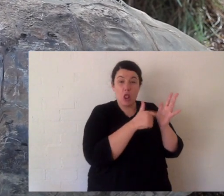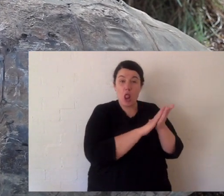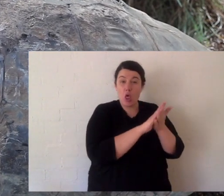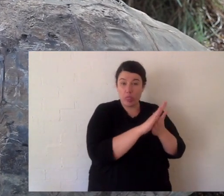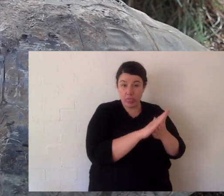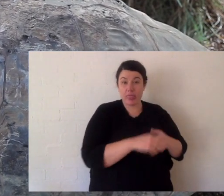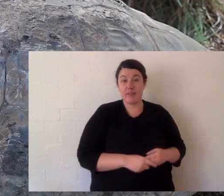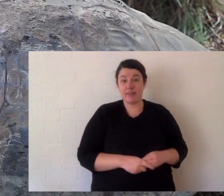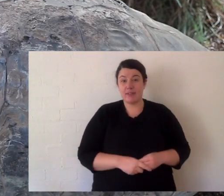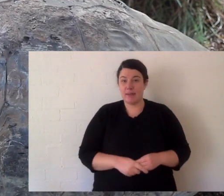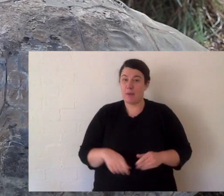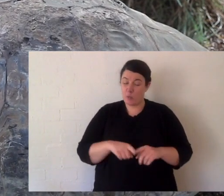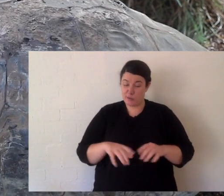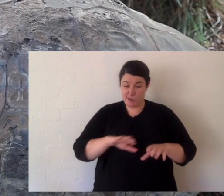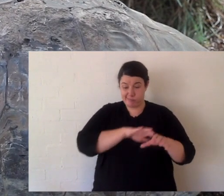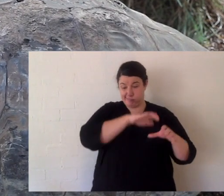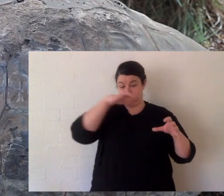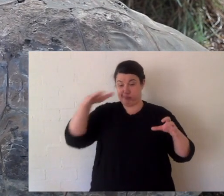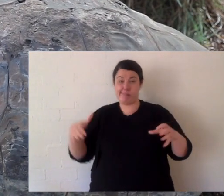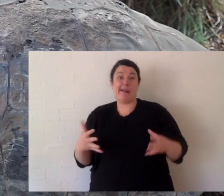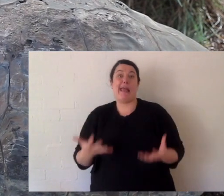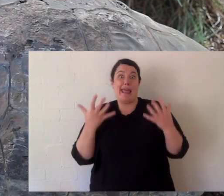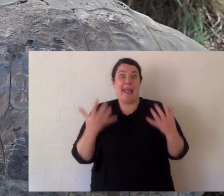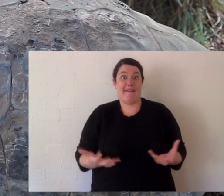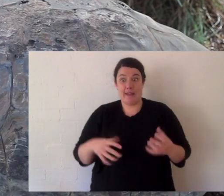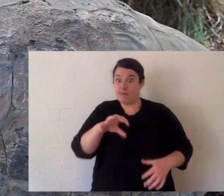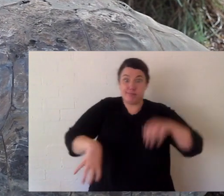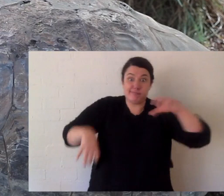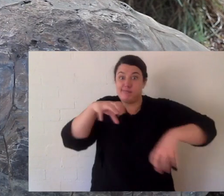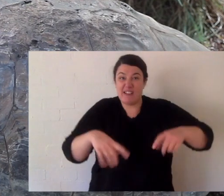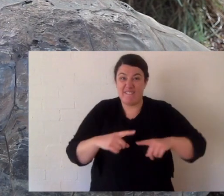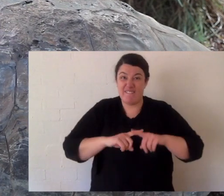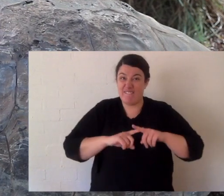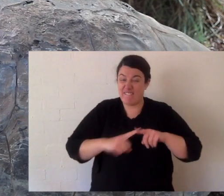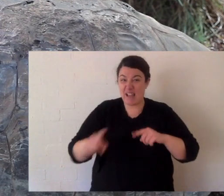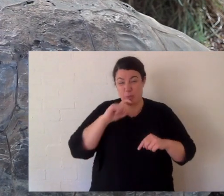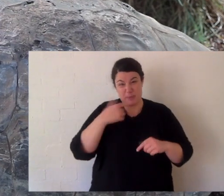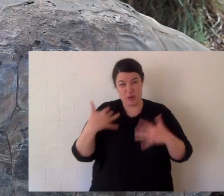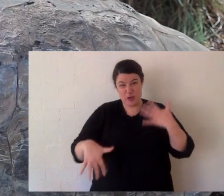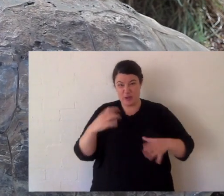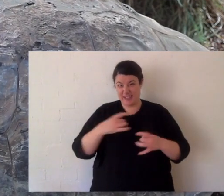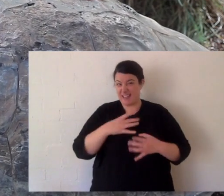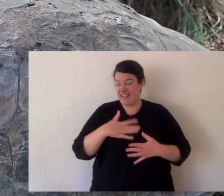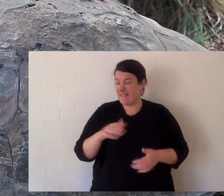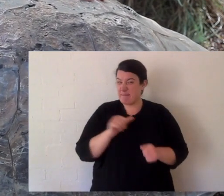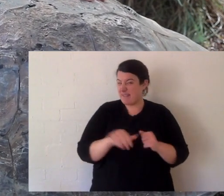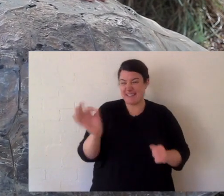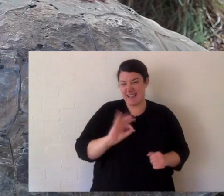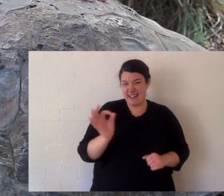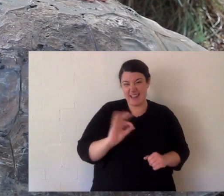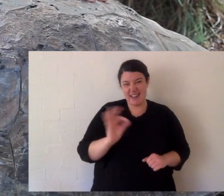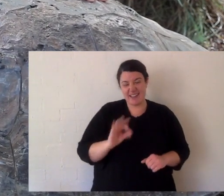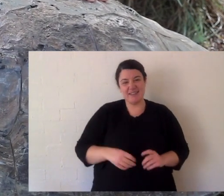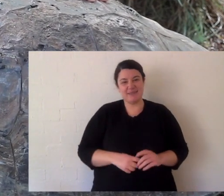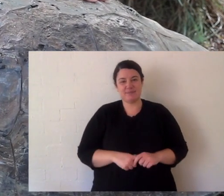Also, because of the weight of this big shell, if tried to move fast, you'd probably break your bones. So it's a nice way of